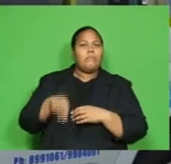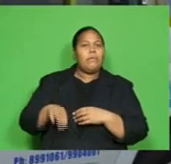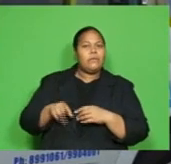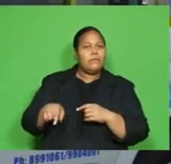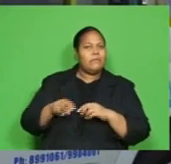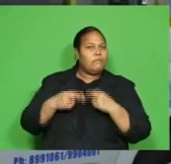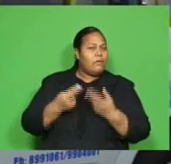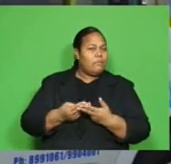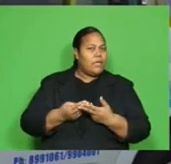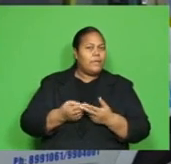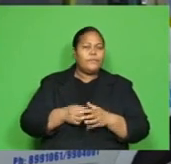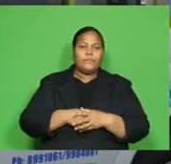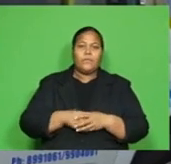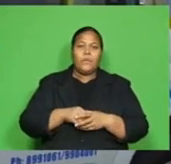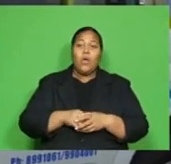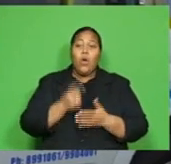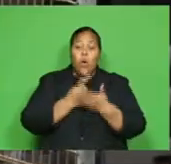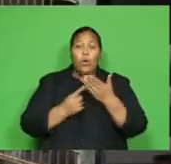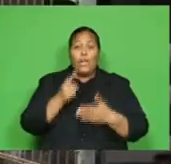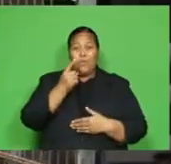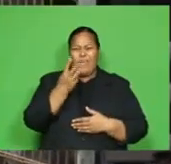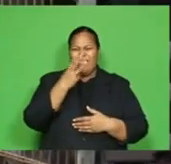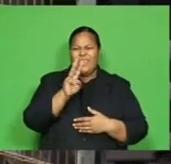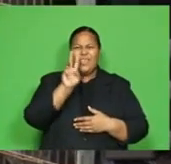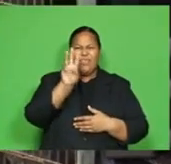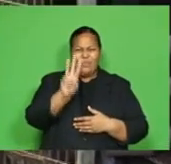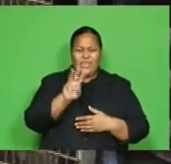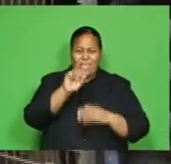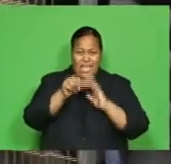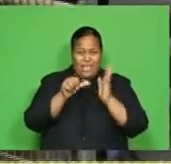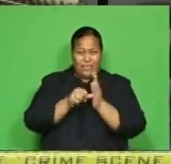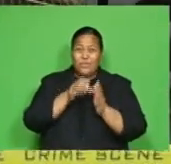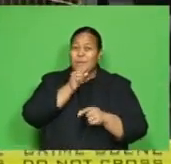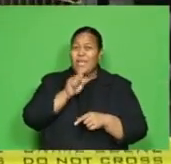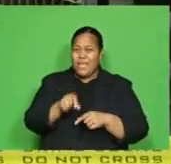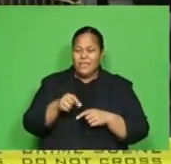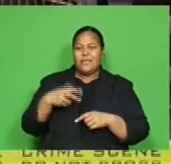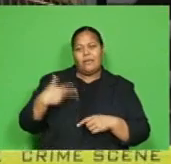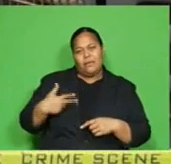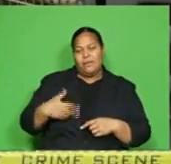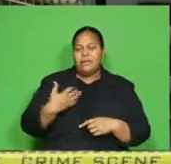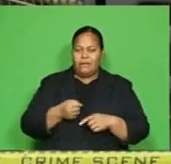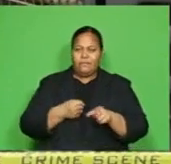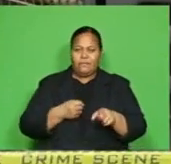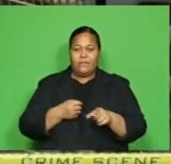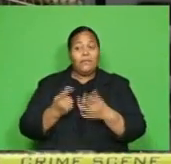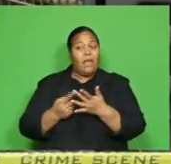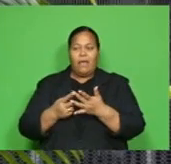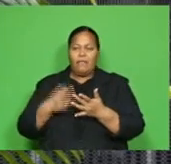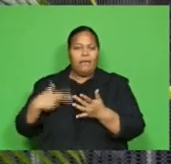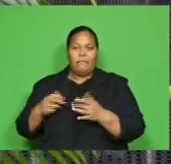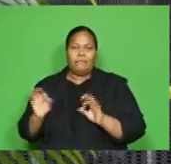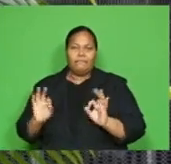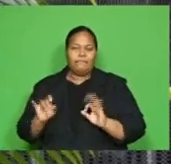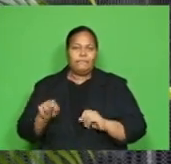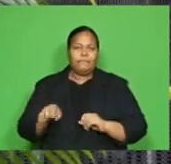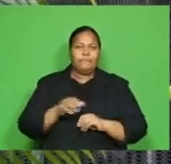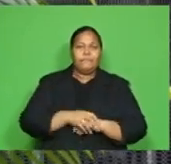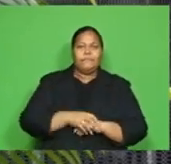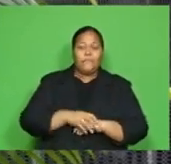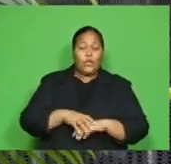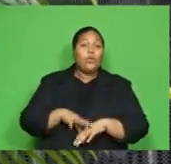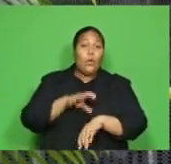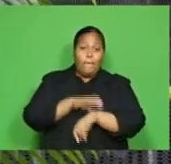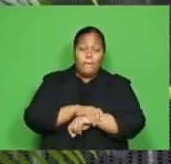Only the 33-year-old men sustained minor injuries while others escaped unharmed. Police have coroned of the area as